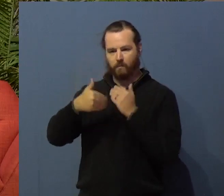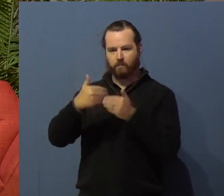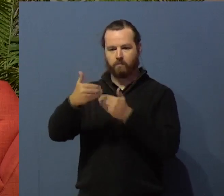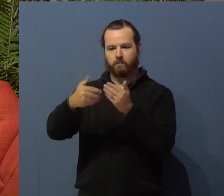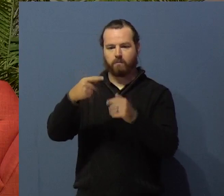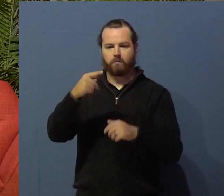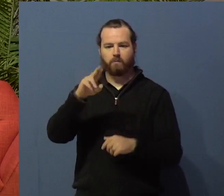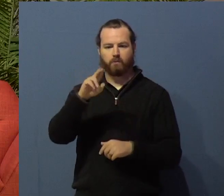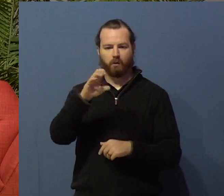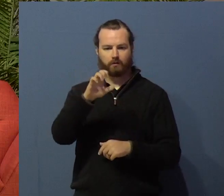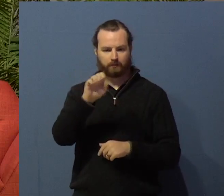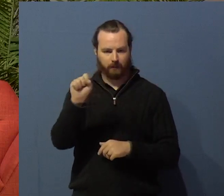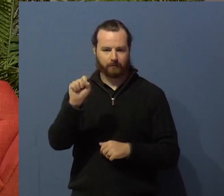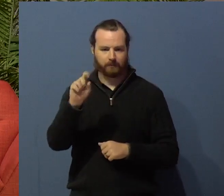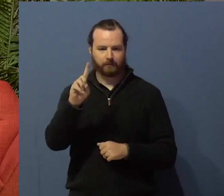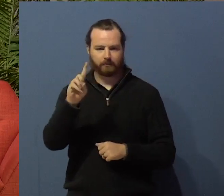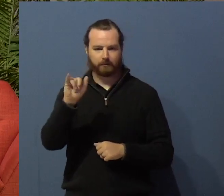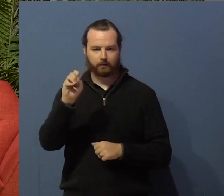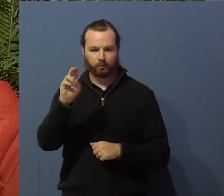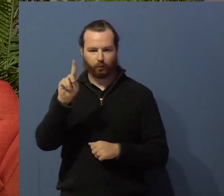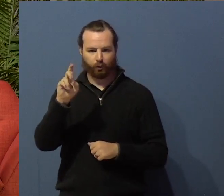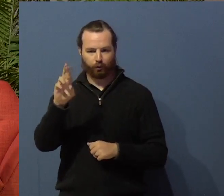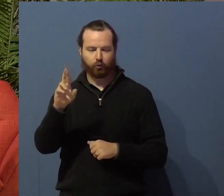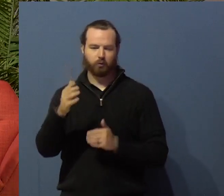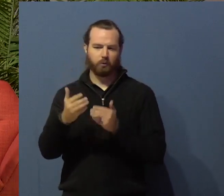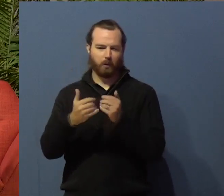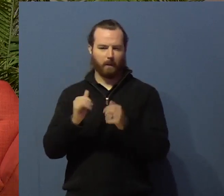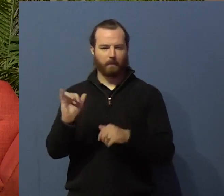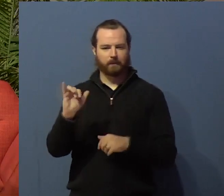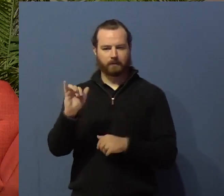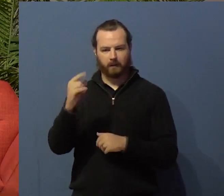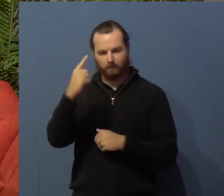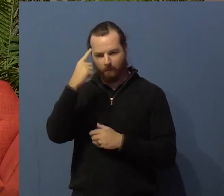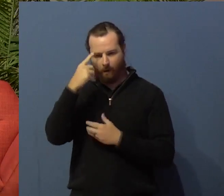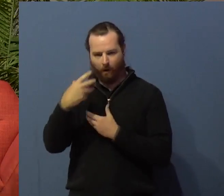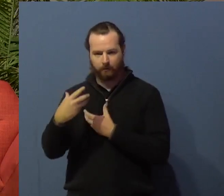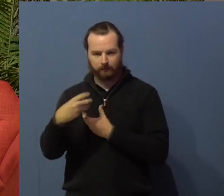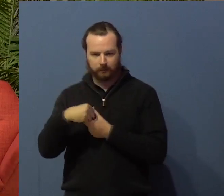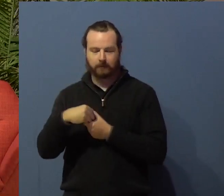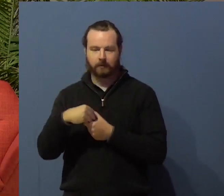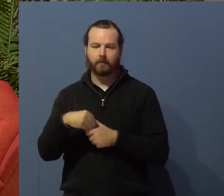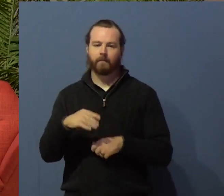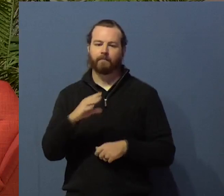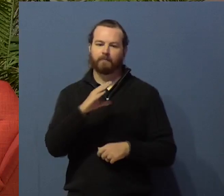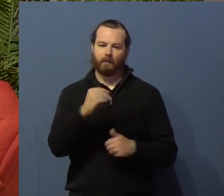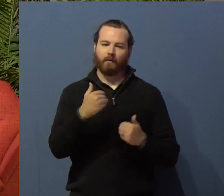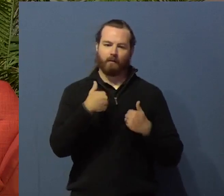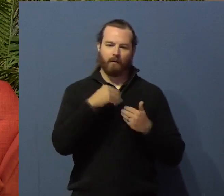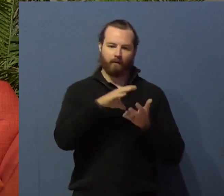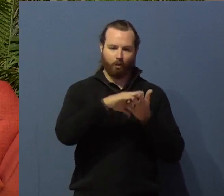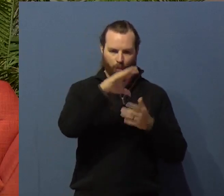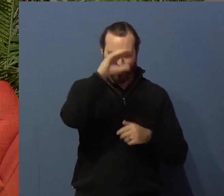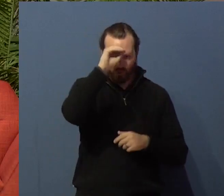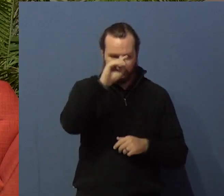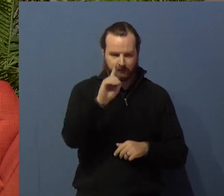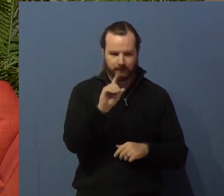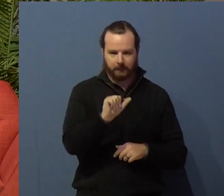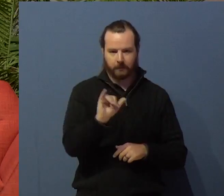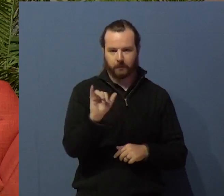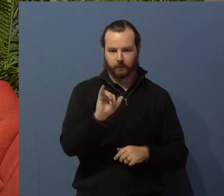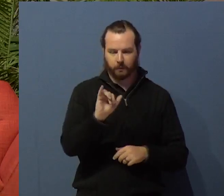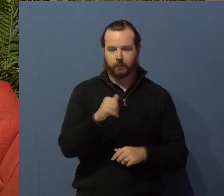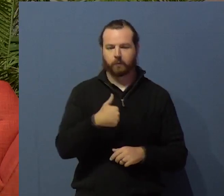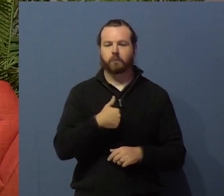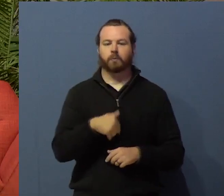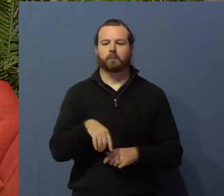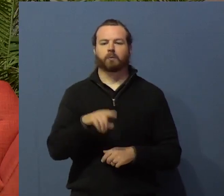also, I have learned all sorts of learning disabilities. So, as you can imagine, college was a huge challenge for me, just as it